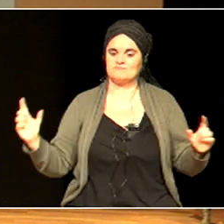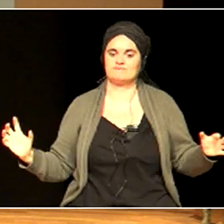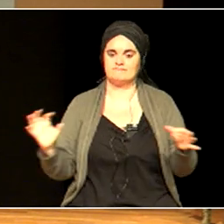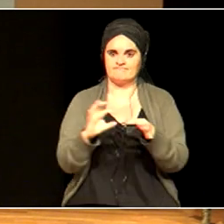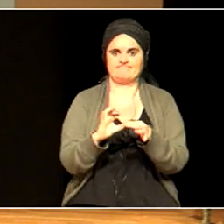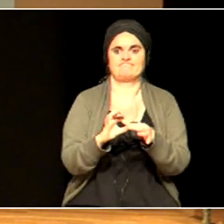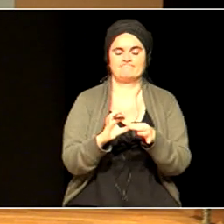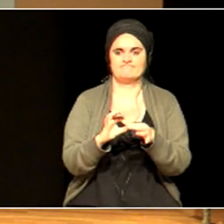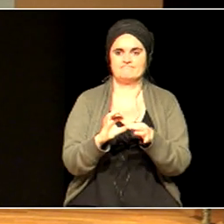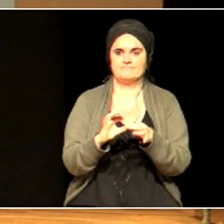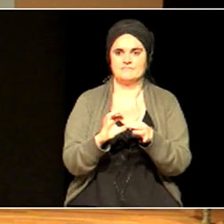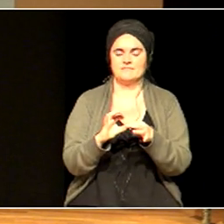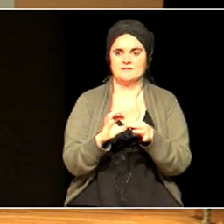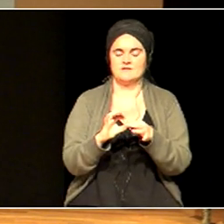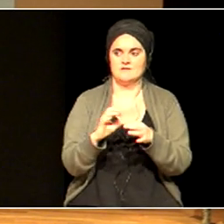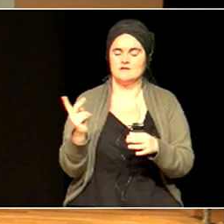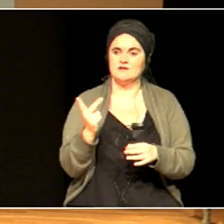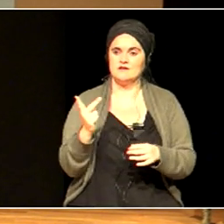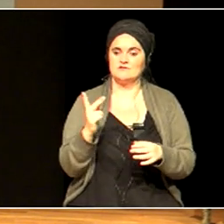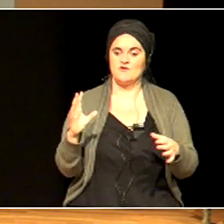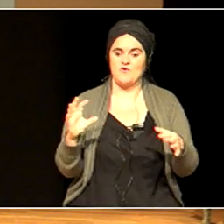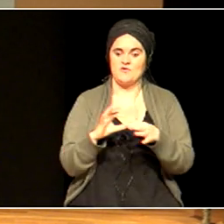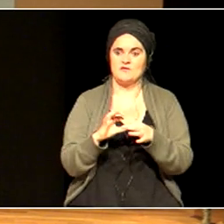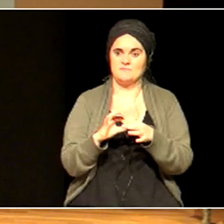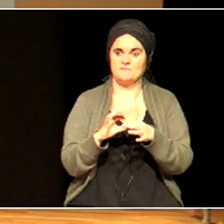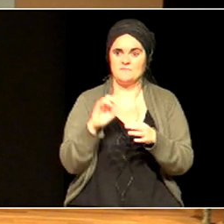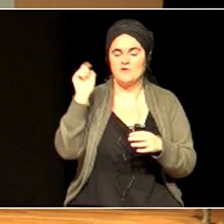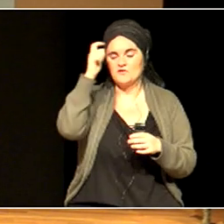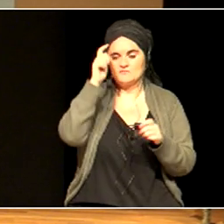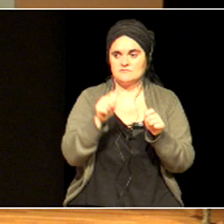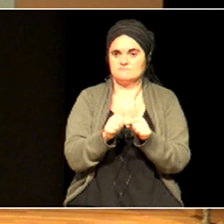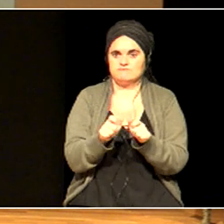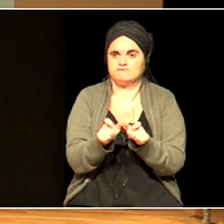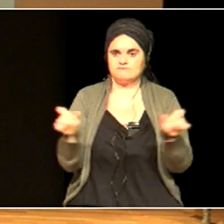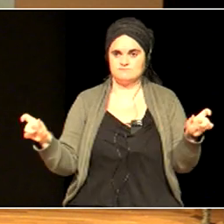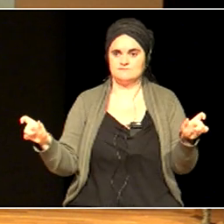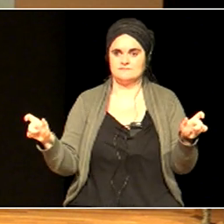is one thing, but when we think about inclusion, we don't have to think about exclusion.